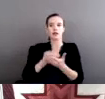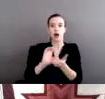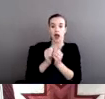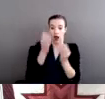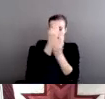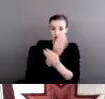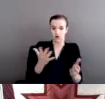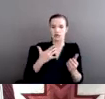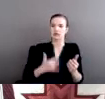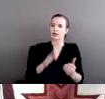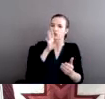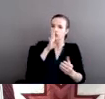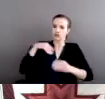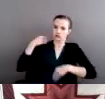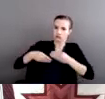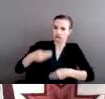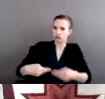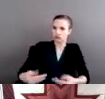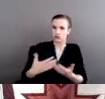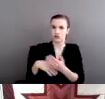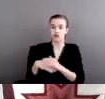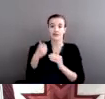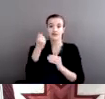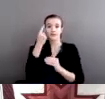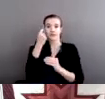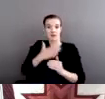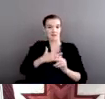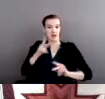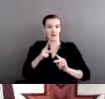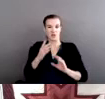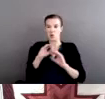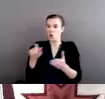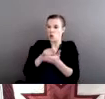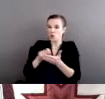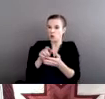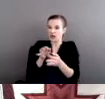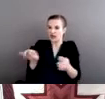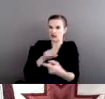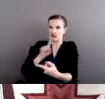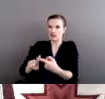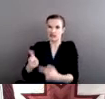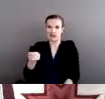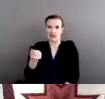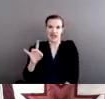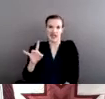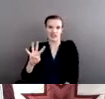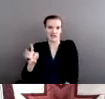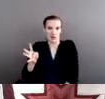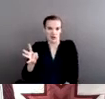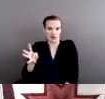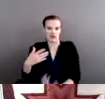did not have a written language until the 1840s. So when our people passed laws,